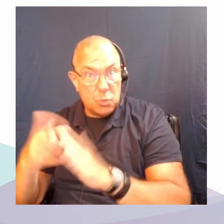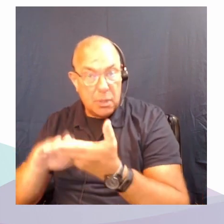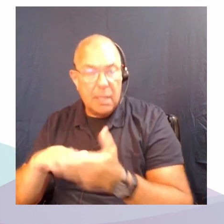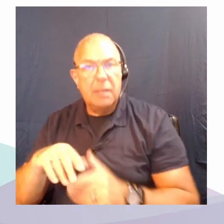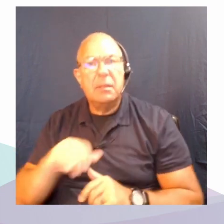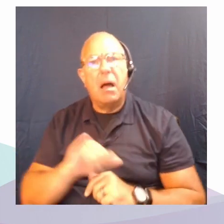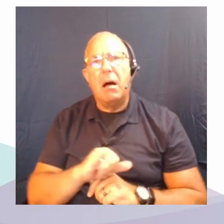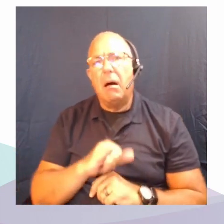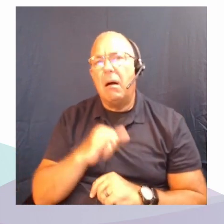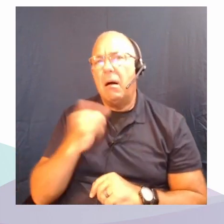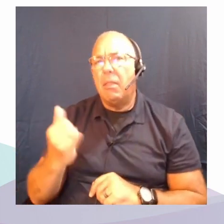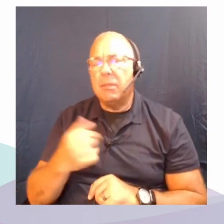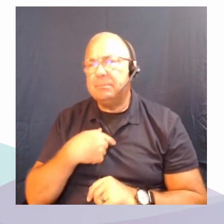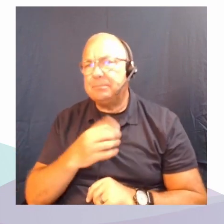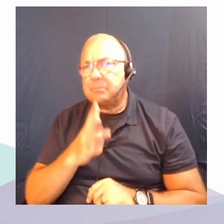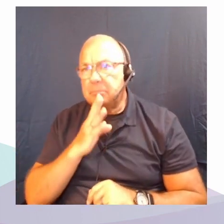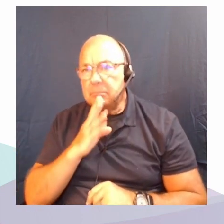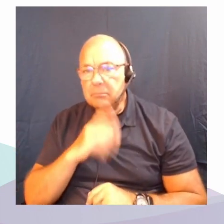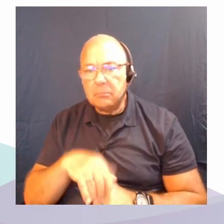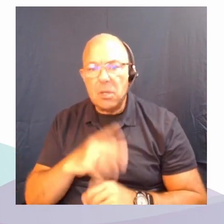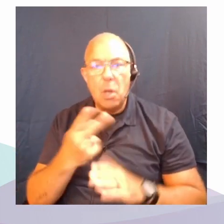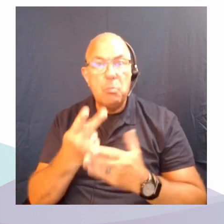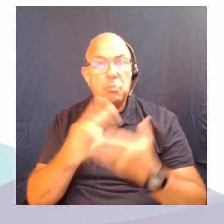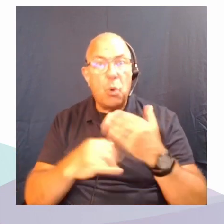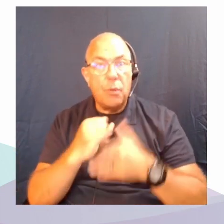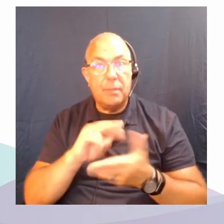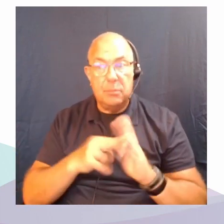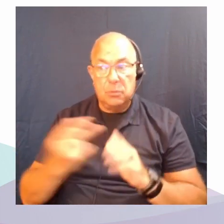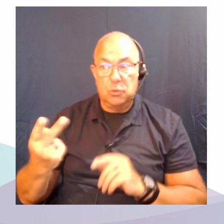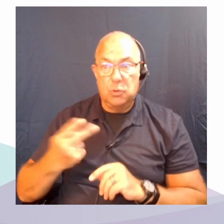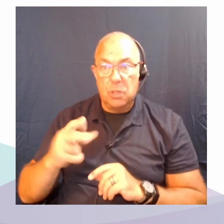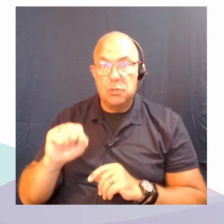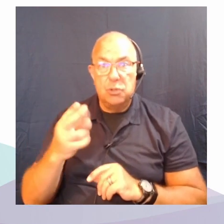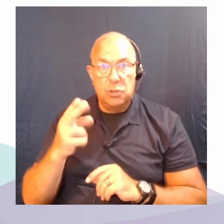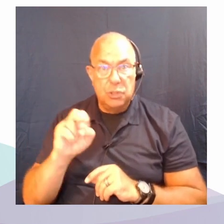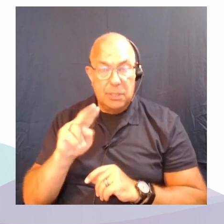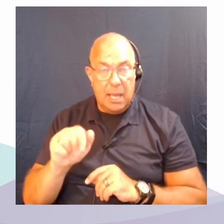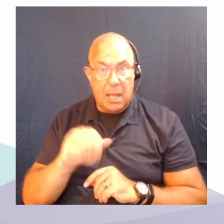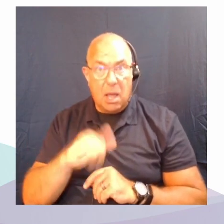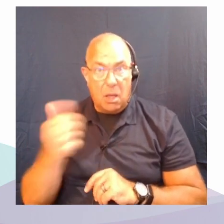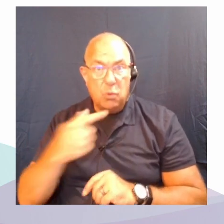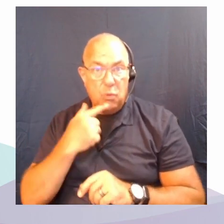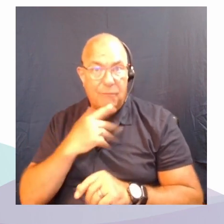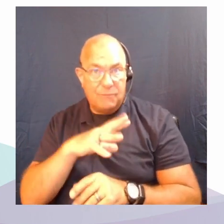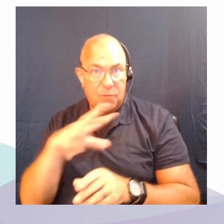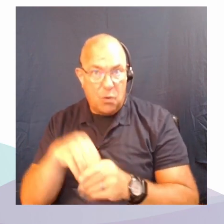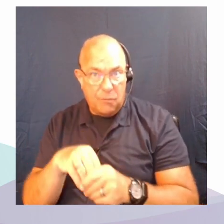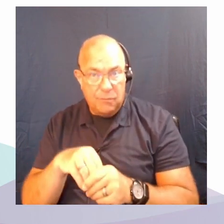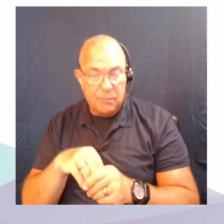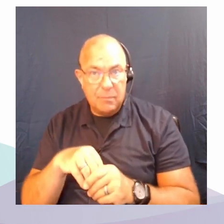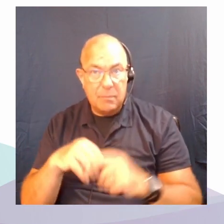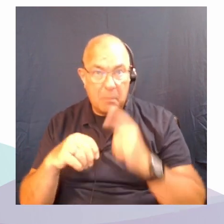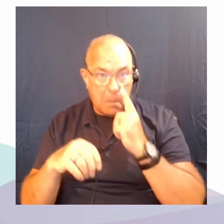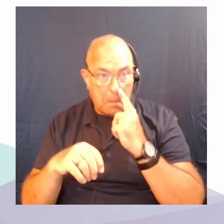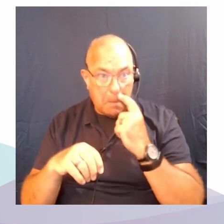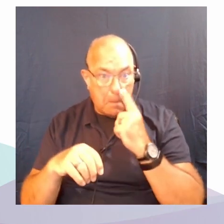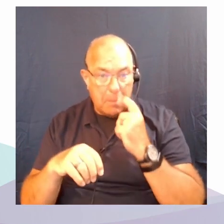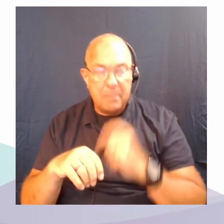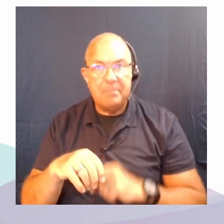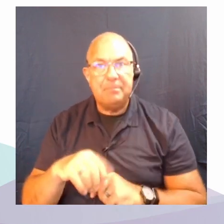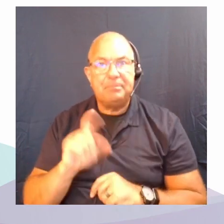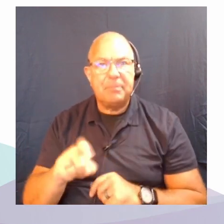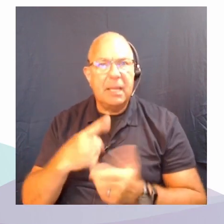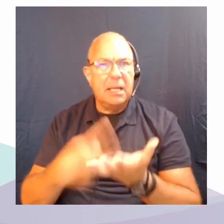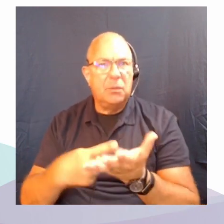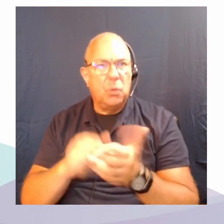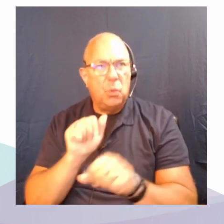is a project that Sheena and others were involved in that had to do with some work that we did with